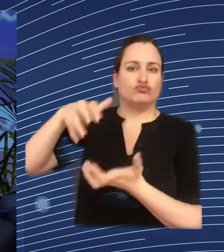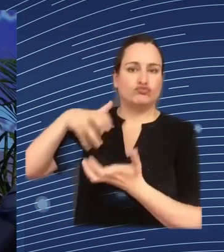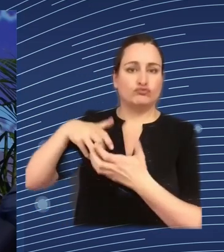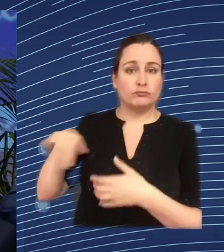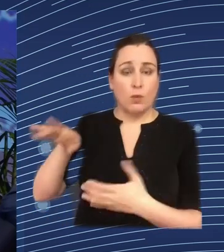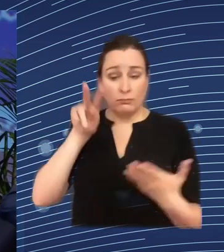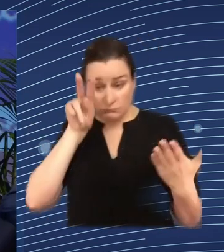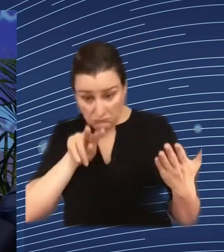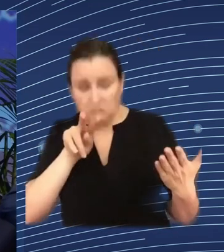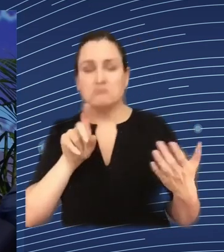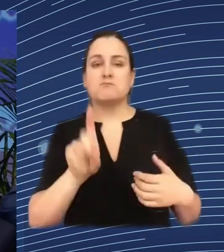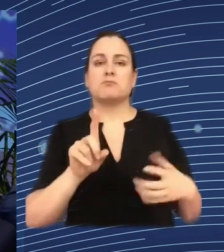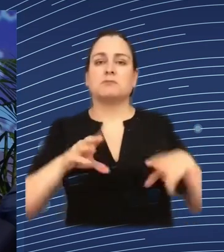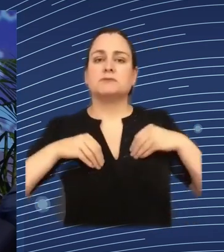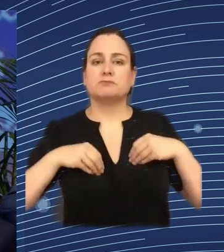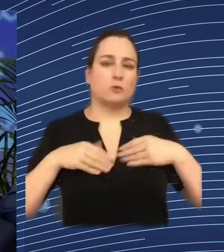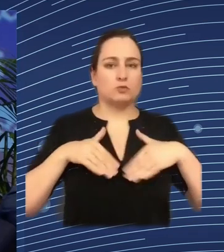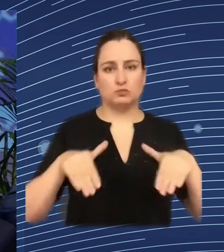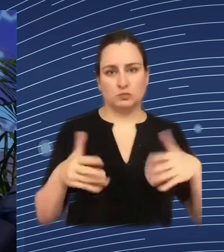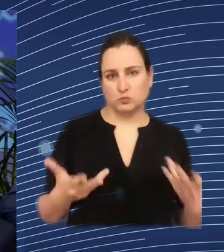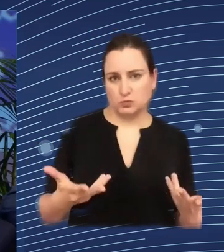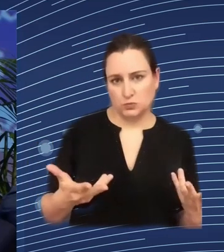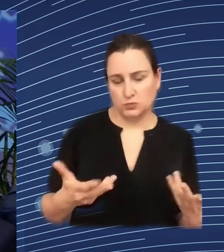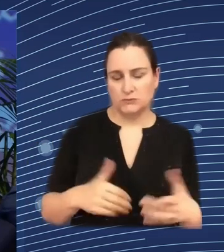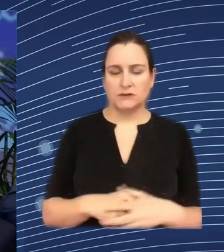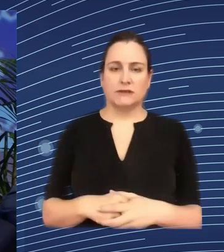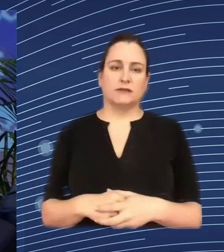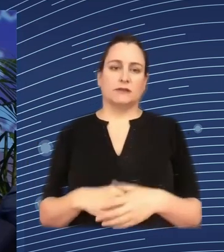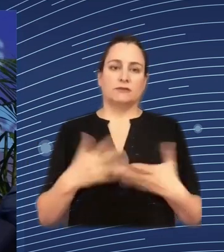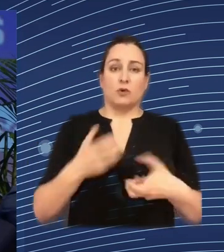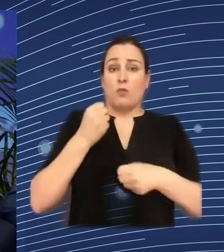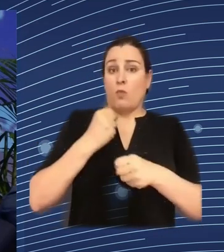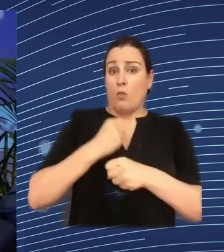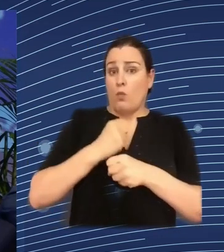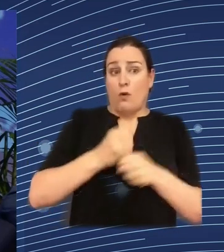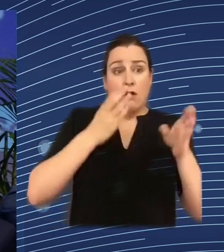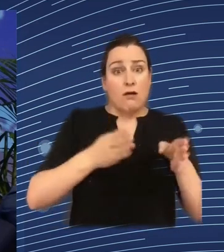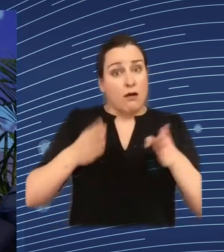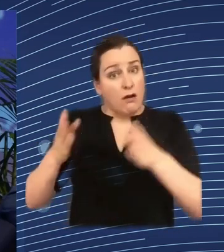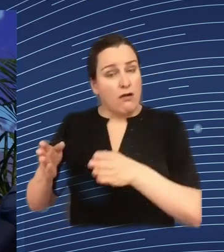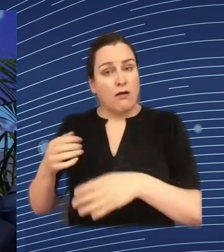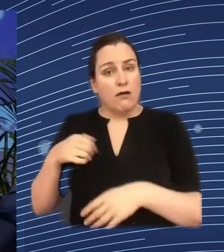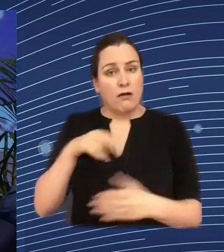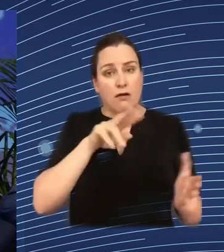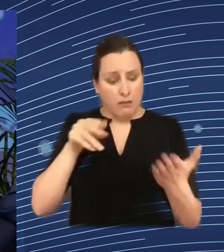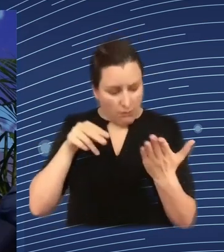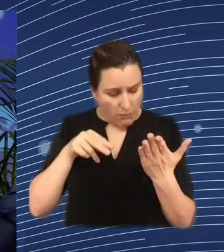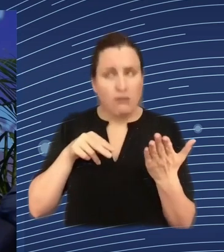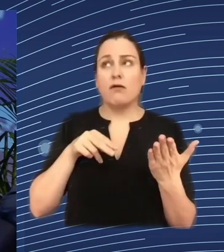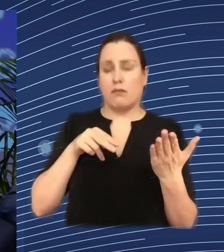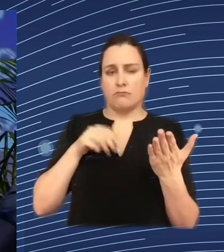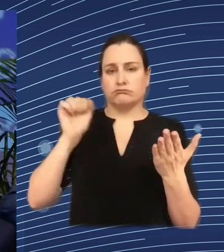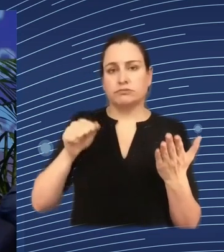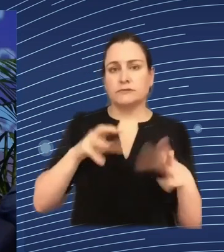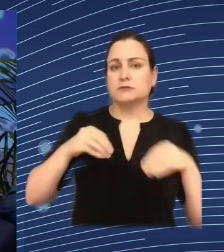need to have a similar sort of I hope voluntary agreement eventually or or regulated one because without that what